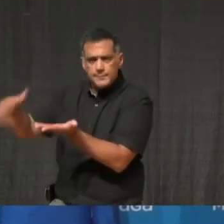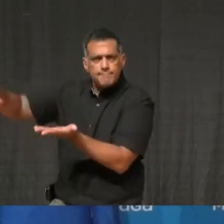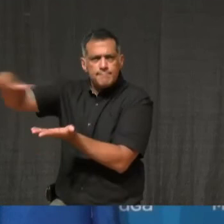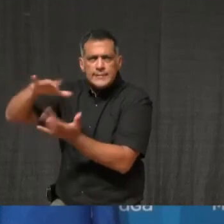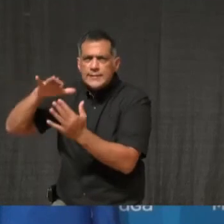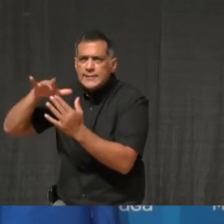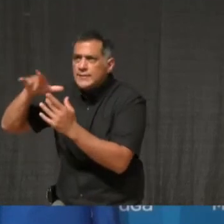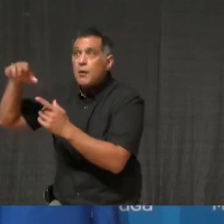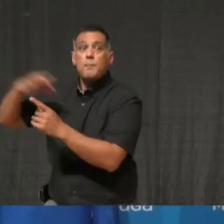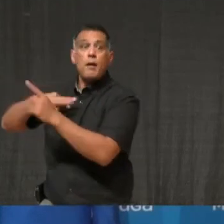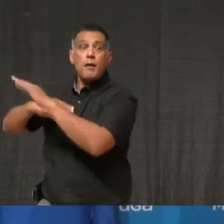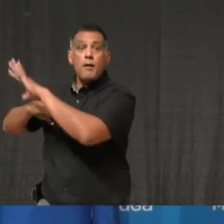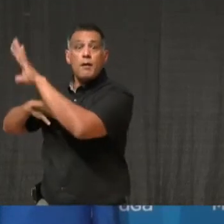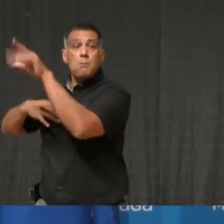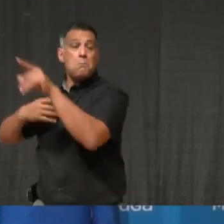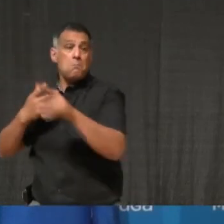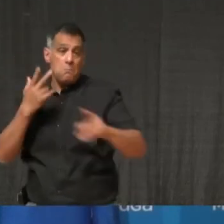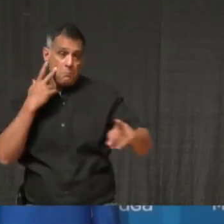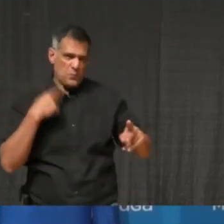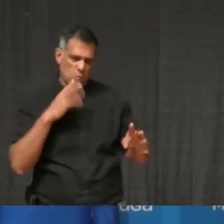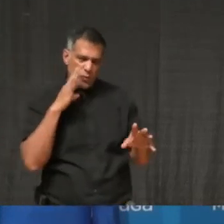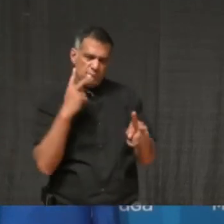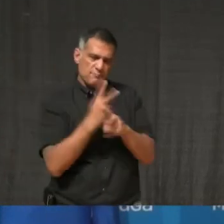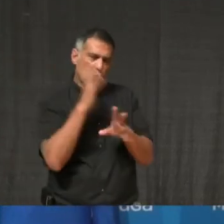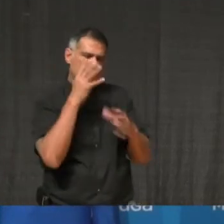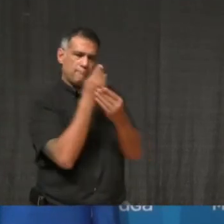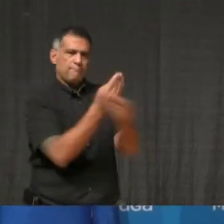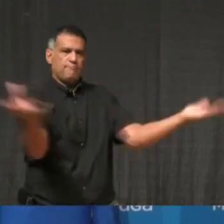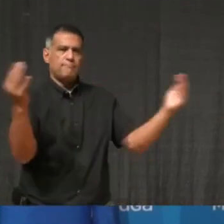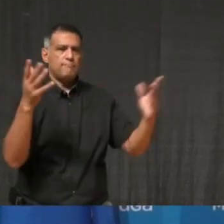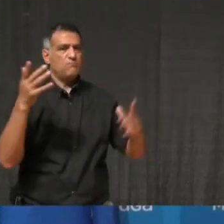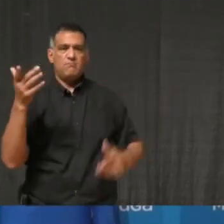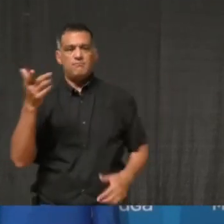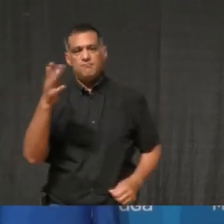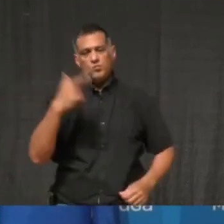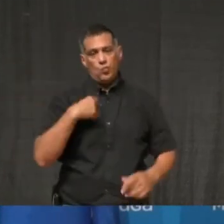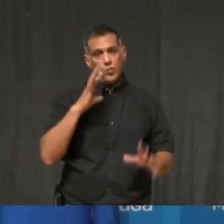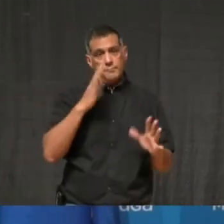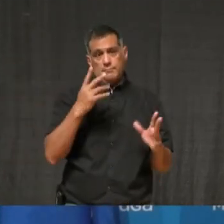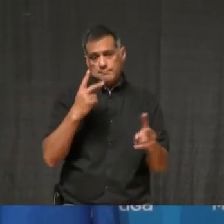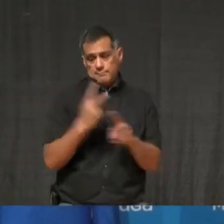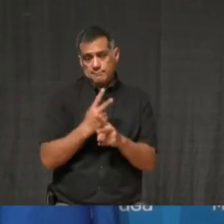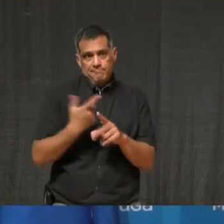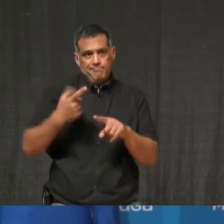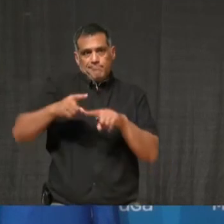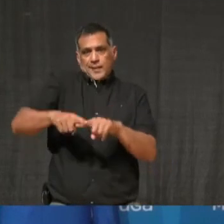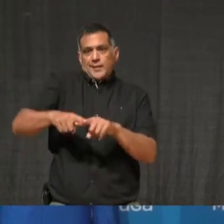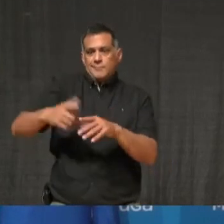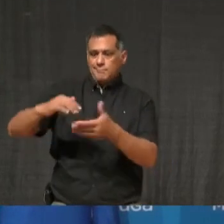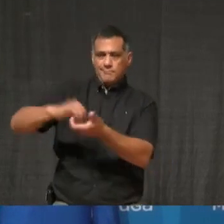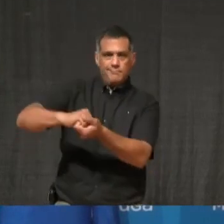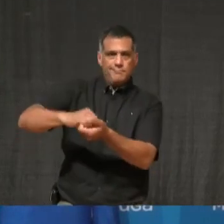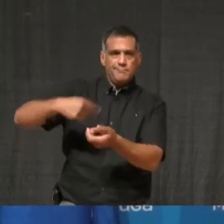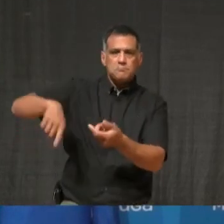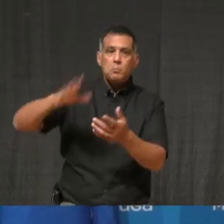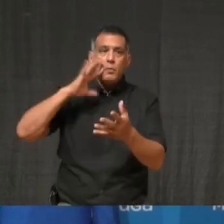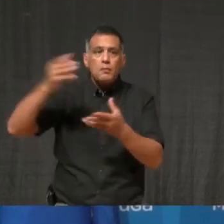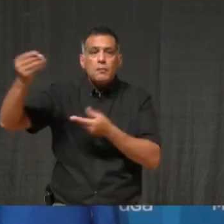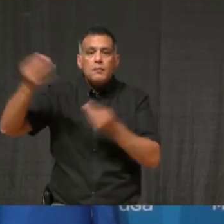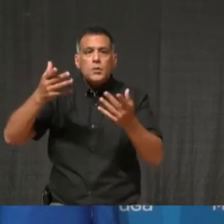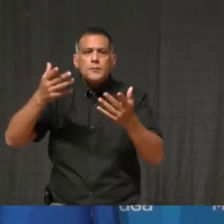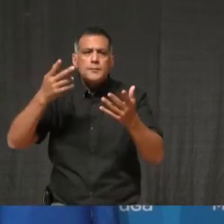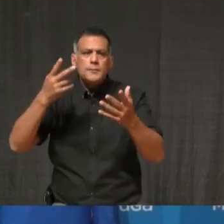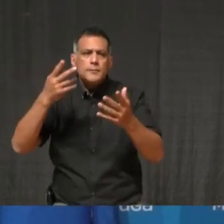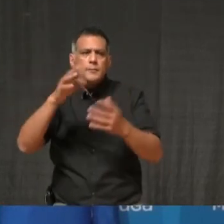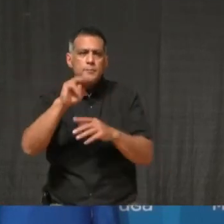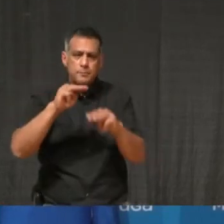is difficult to get the word out to everyone you are quite right. So we're relying on our partners, our Tourism Mississauga, our